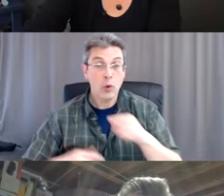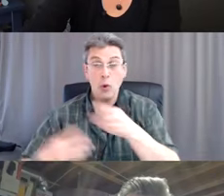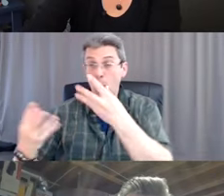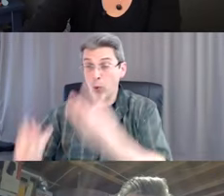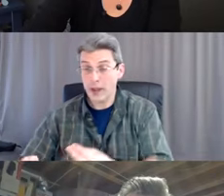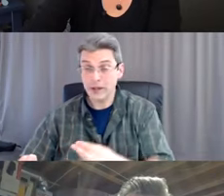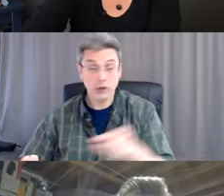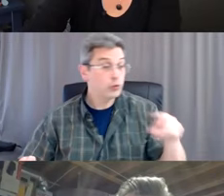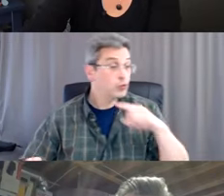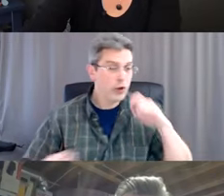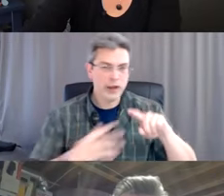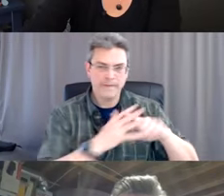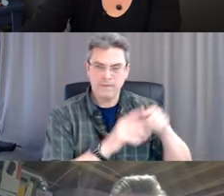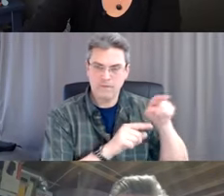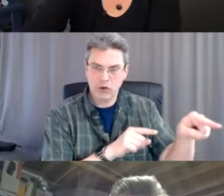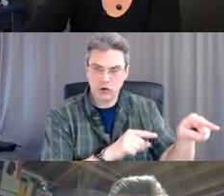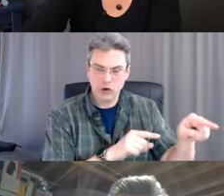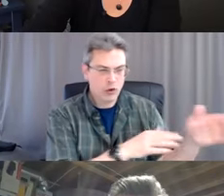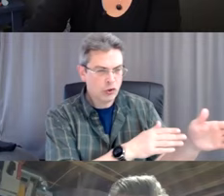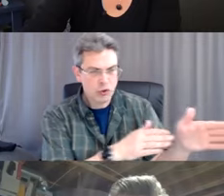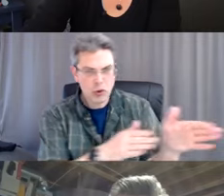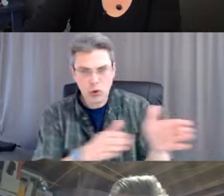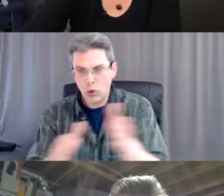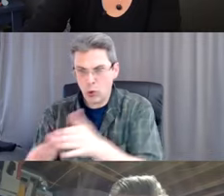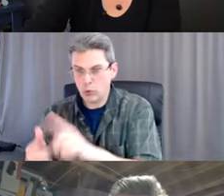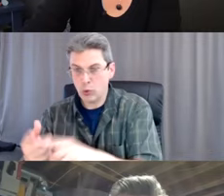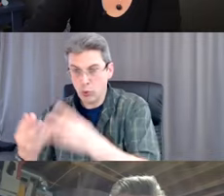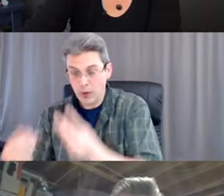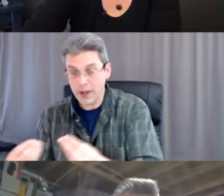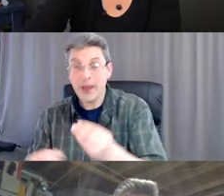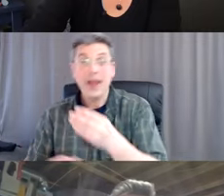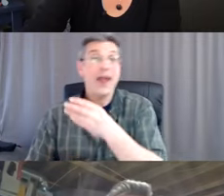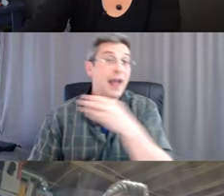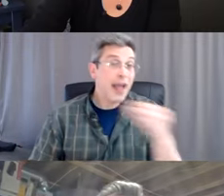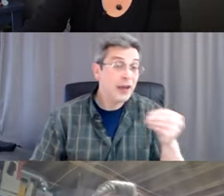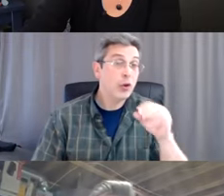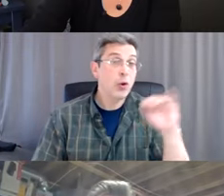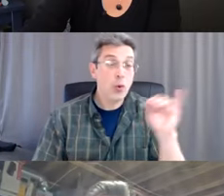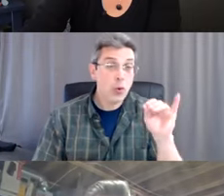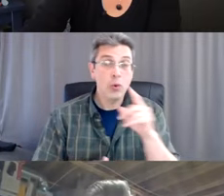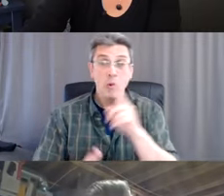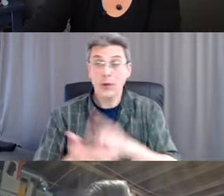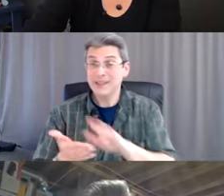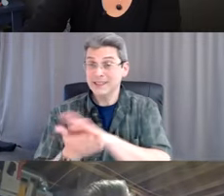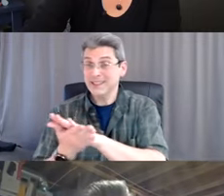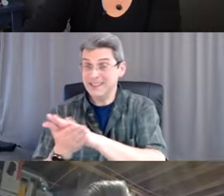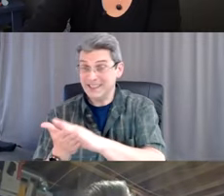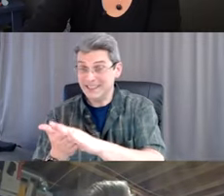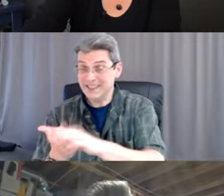And from the cleanest area to the dirtiest area. Change your cleaning cloths frequently.